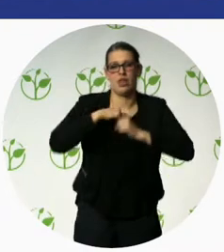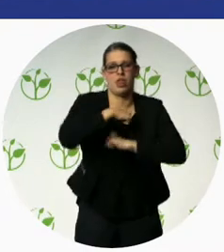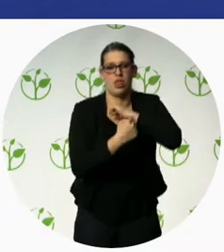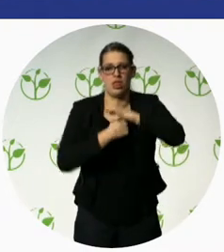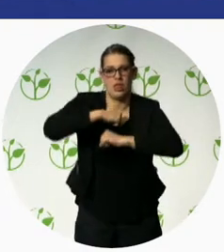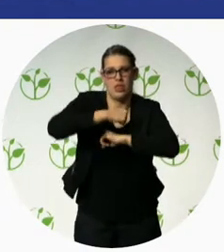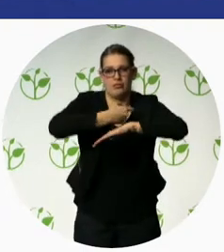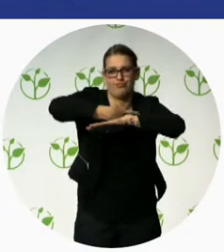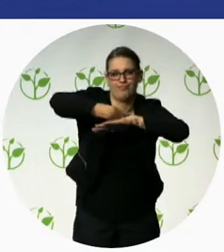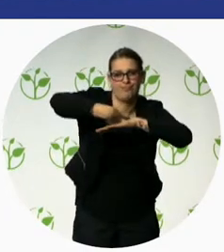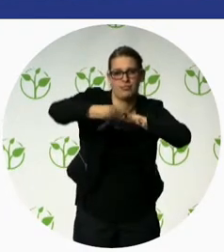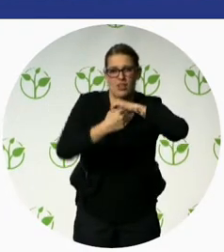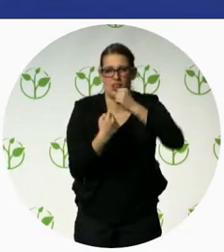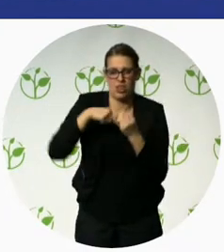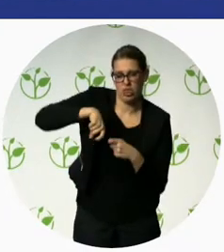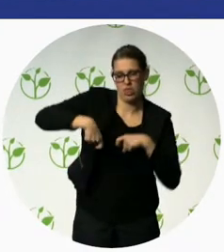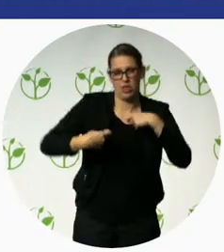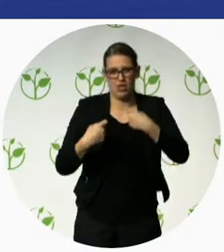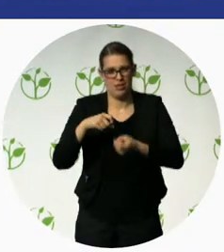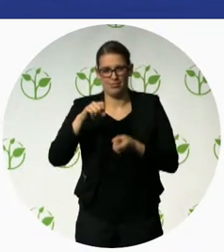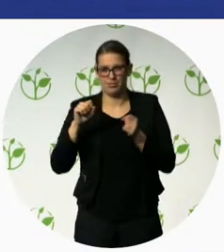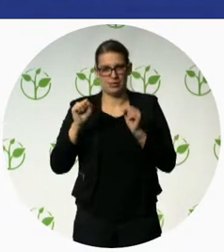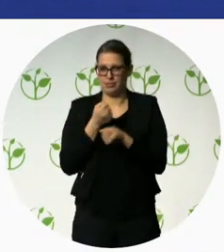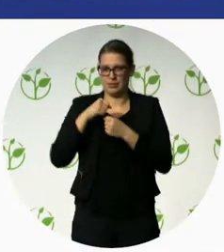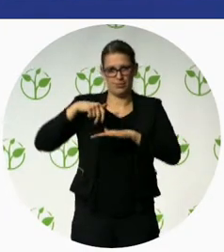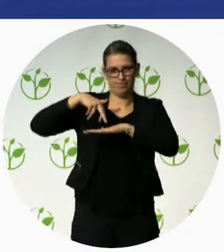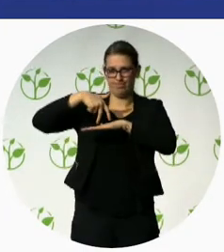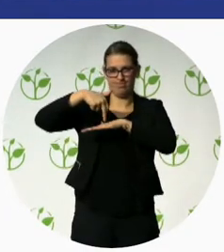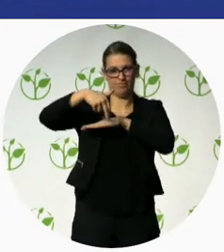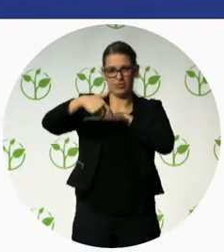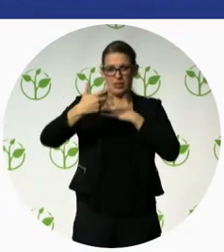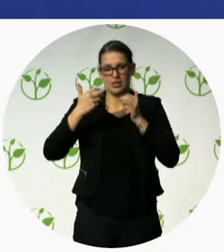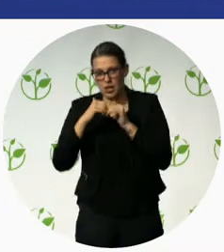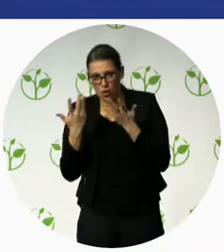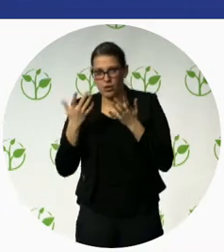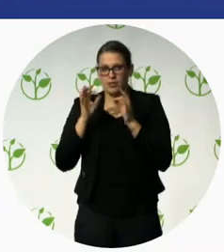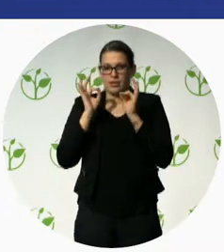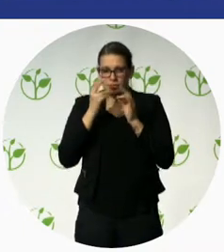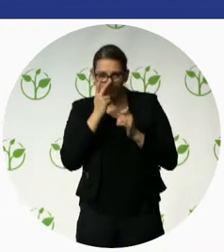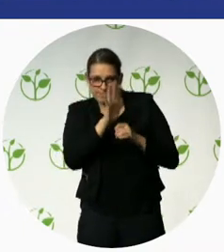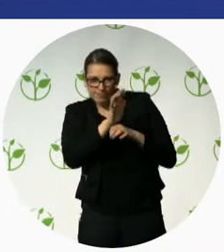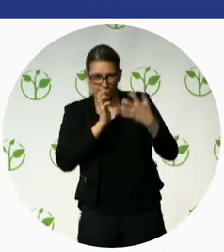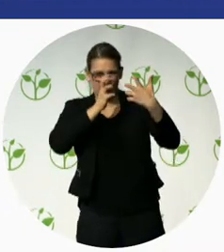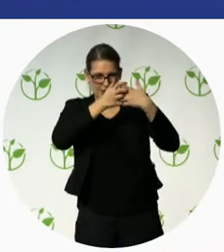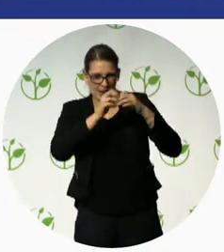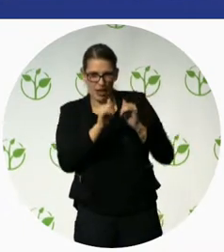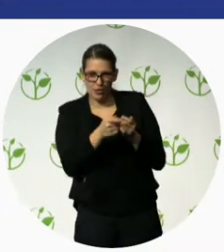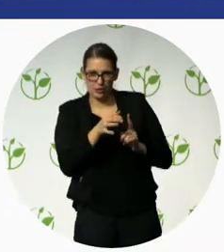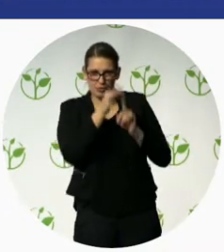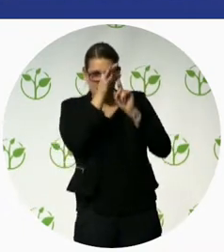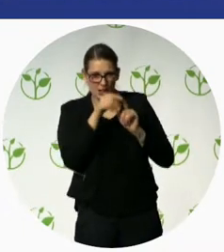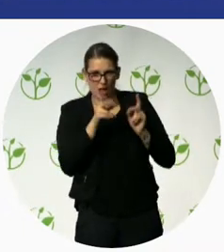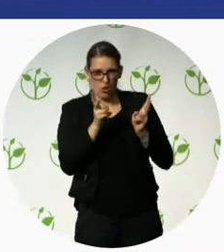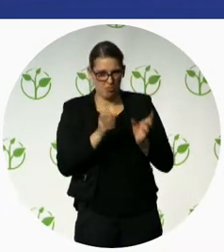his legs we didn't have much confidence when we fitted him with limbs and he shocked us when he walked like this